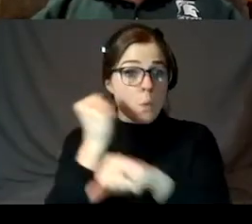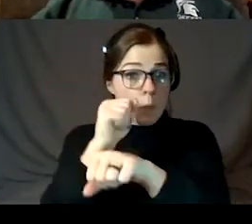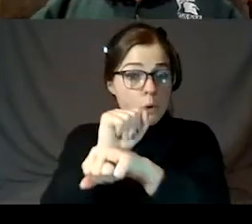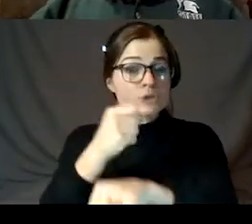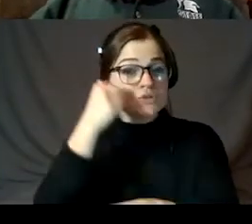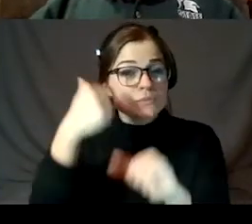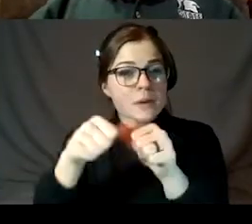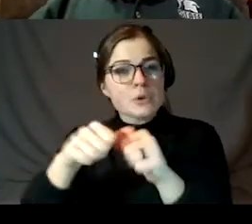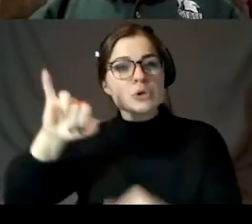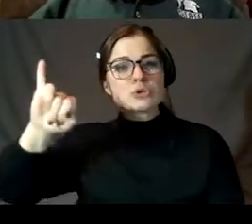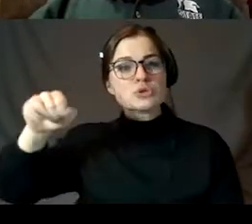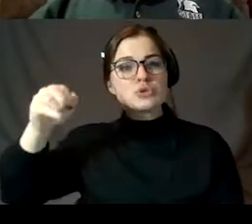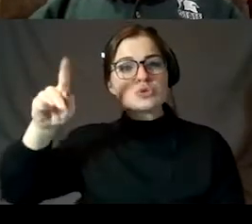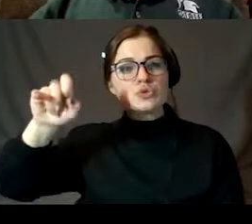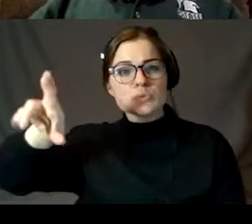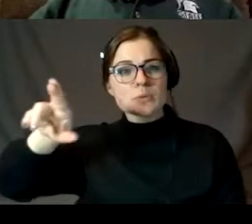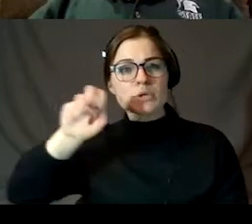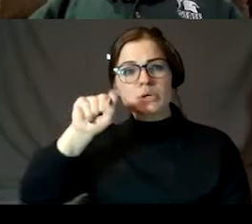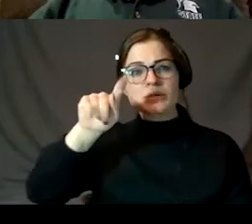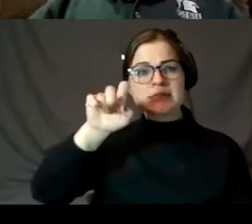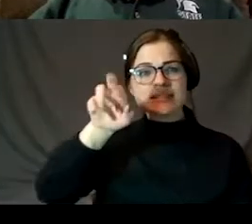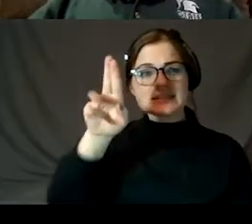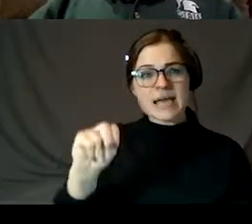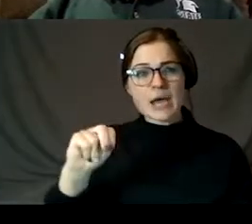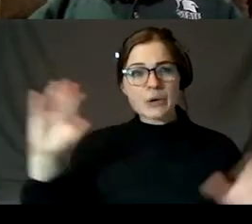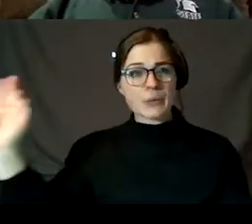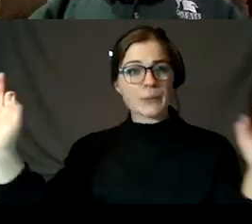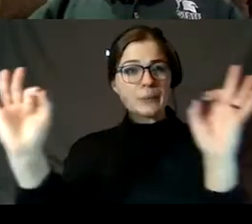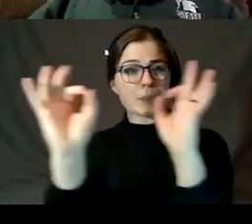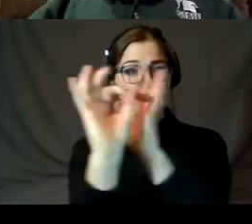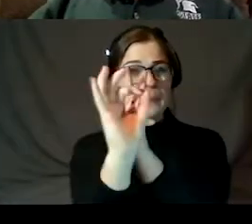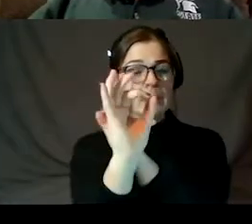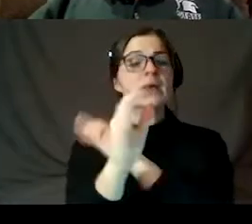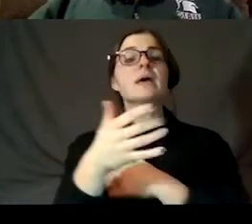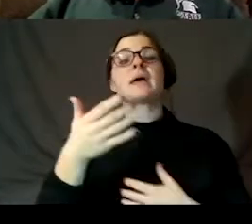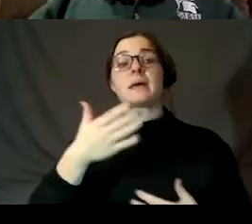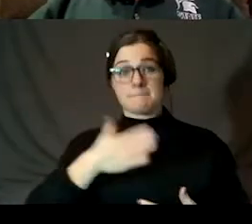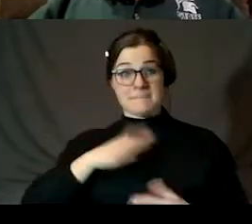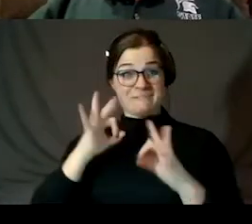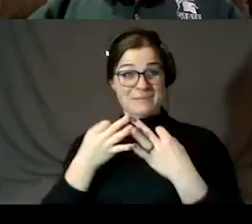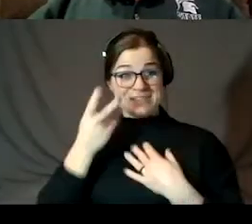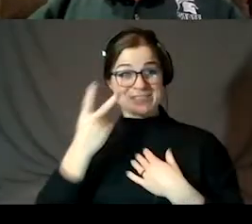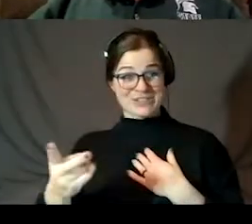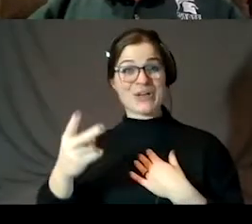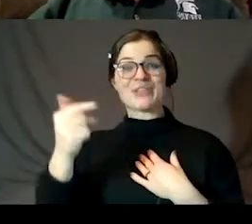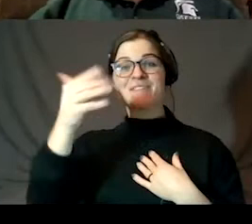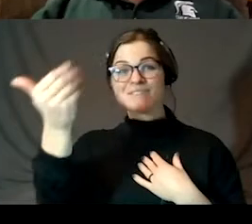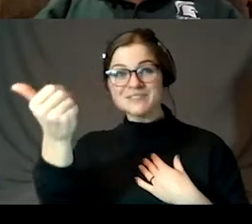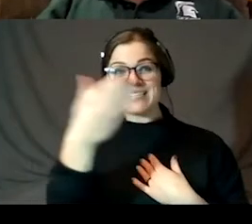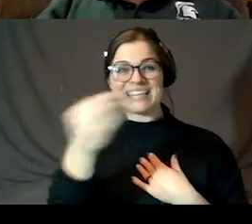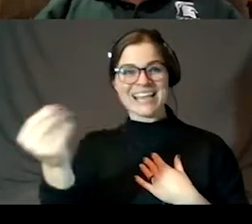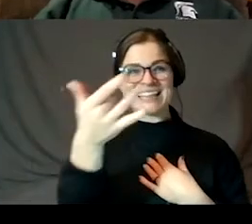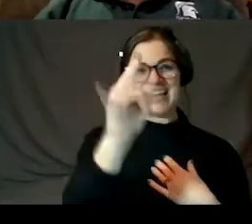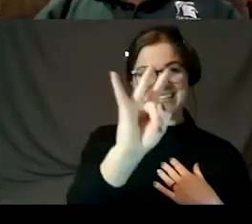Saturn. My family saw it on the 18th and again on the 28th, but it was cloudy for the intervening 10 days.